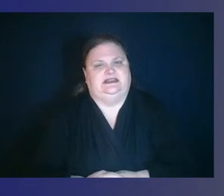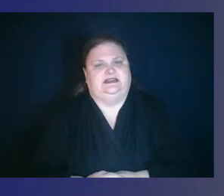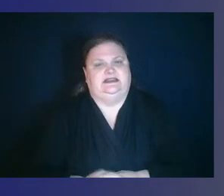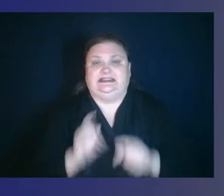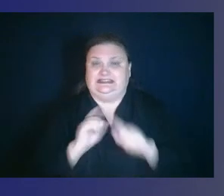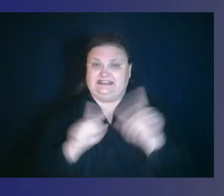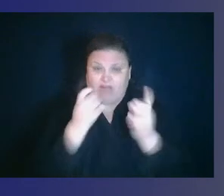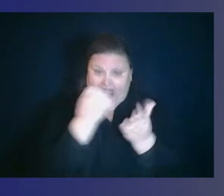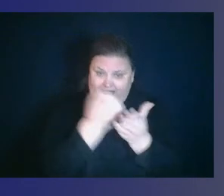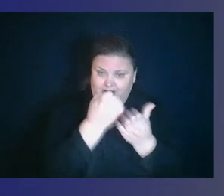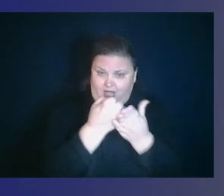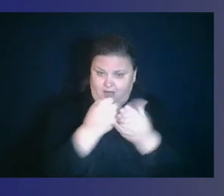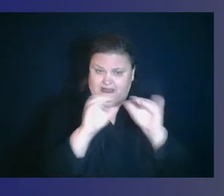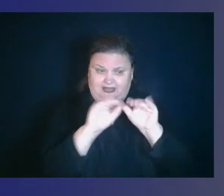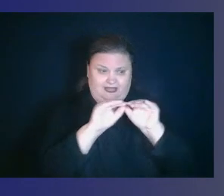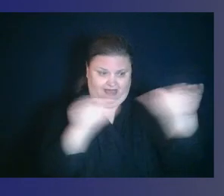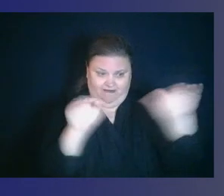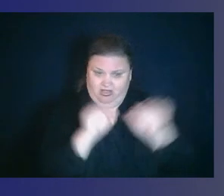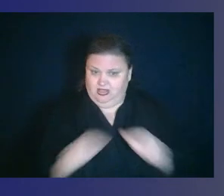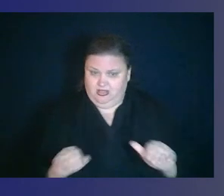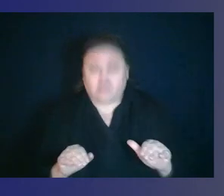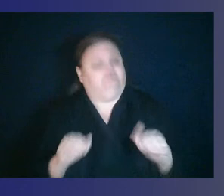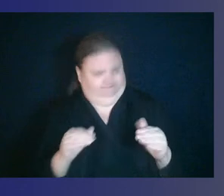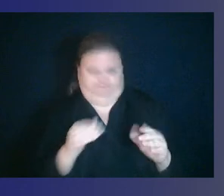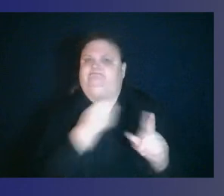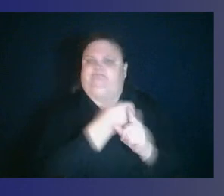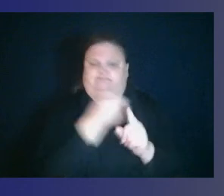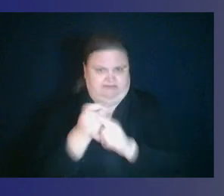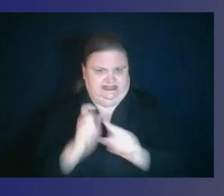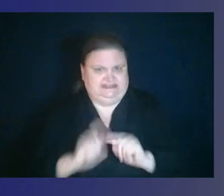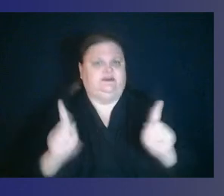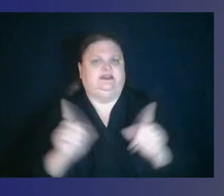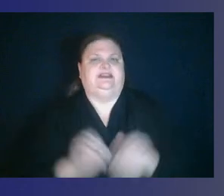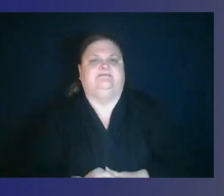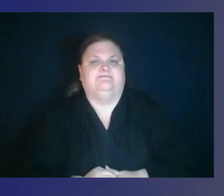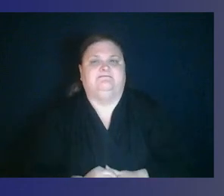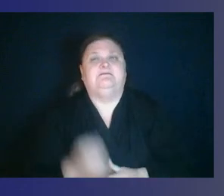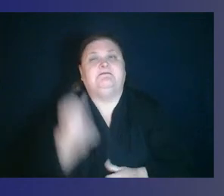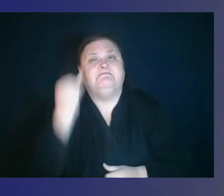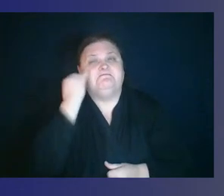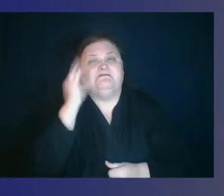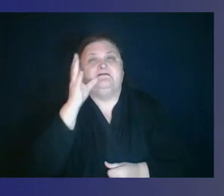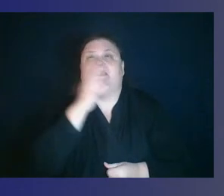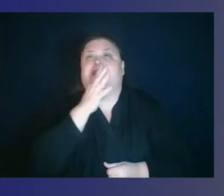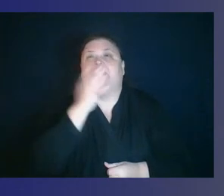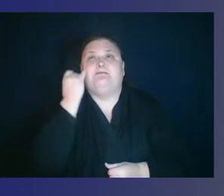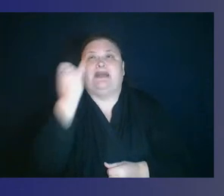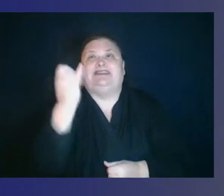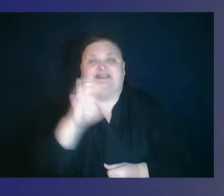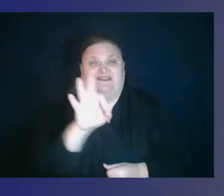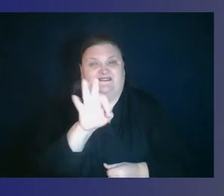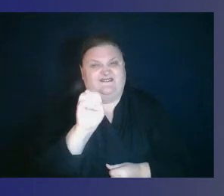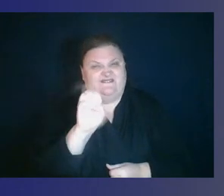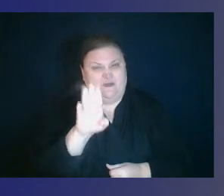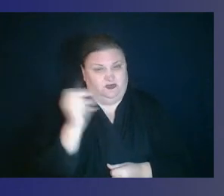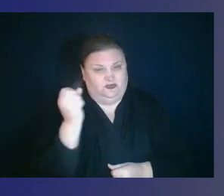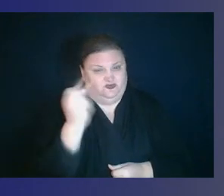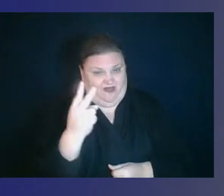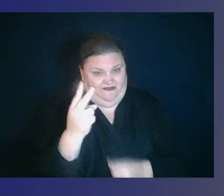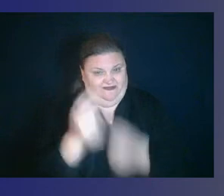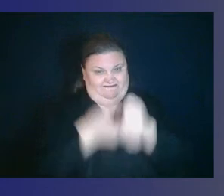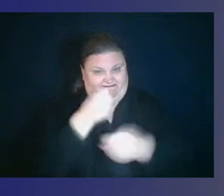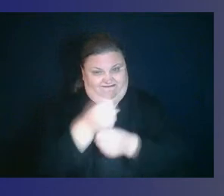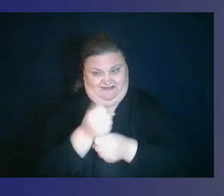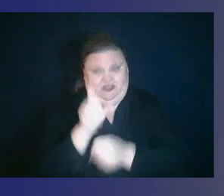this question. Let's pretend it's February 12, 2020, and we know everything now, that we know